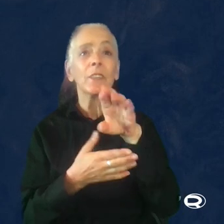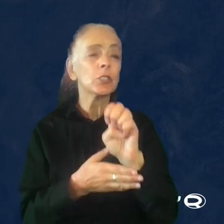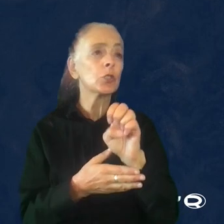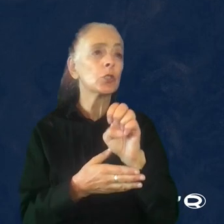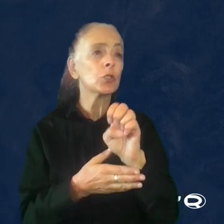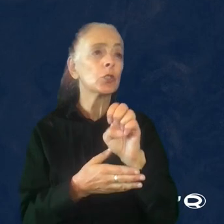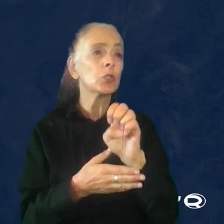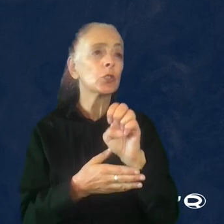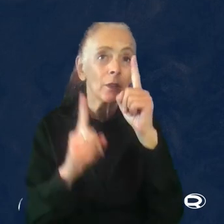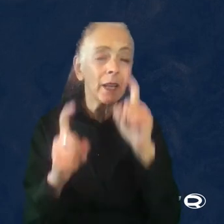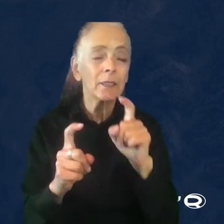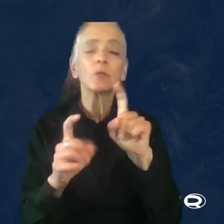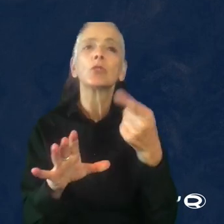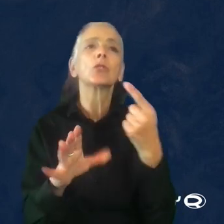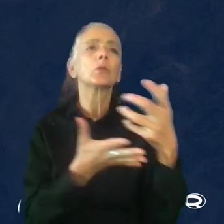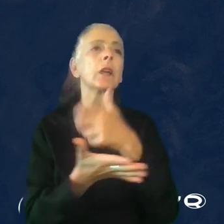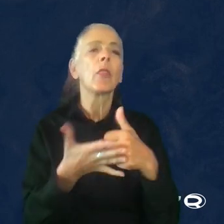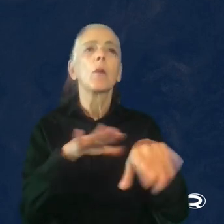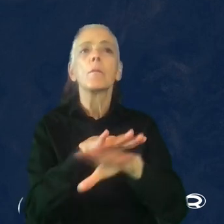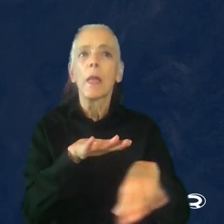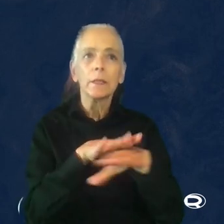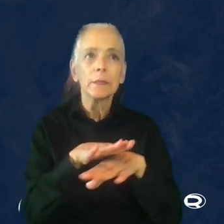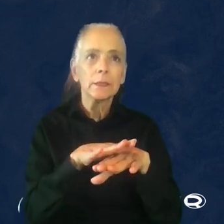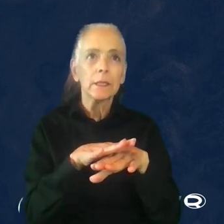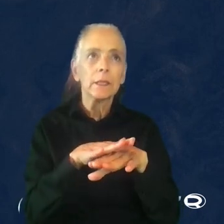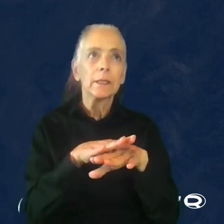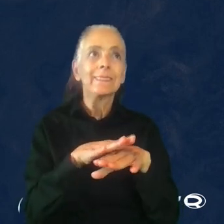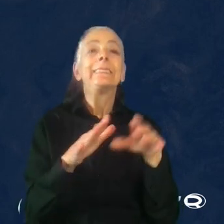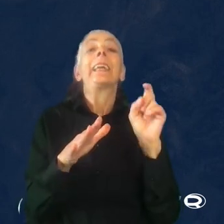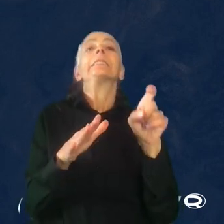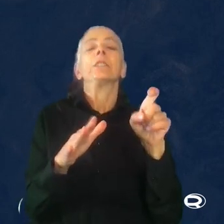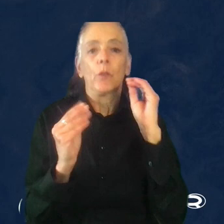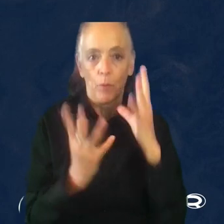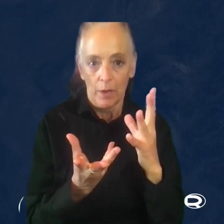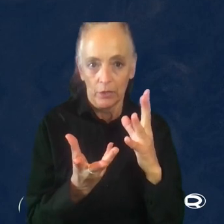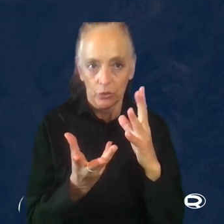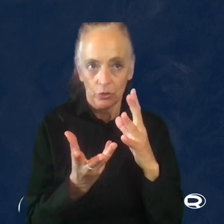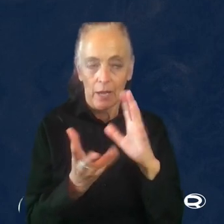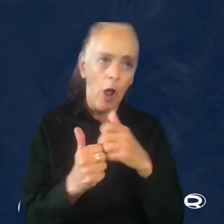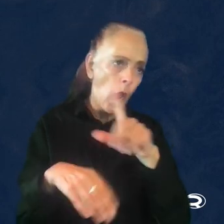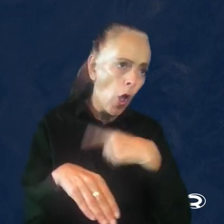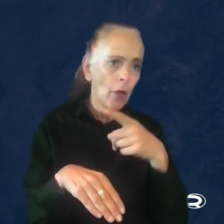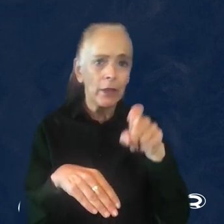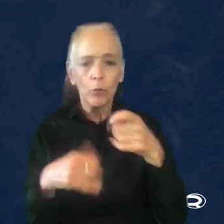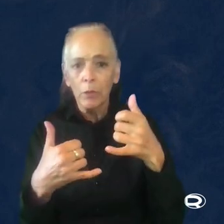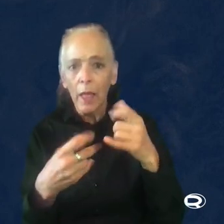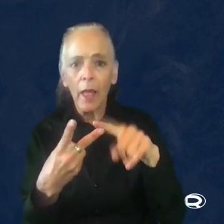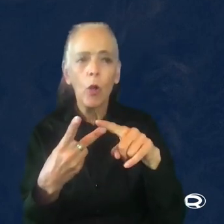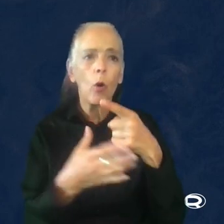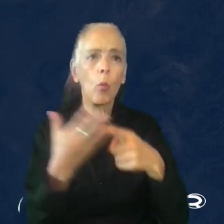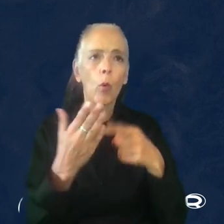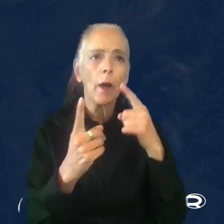I would gather the basic and absolutely necessary information, like how long would they need to play or what mission are they